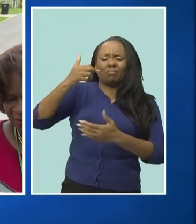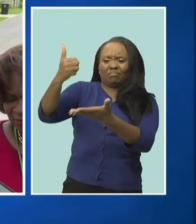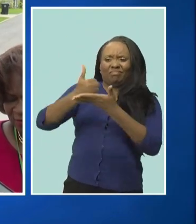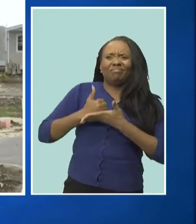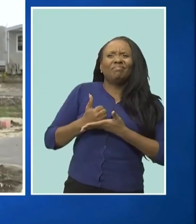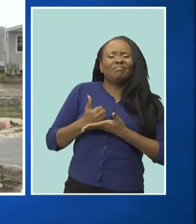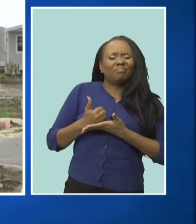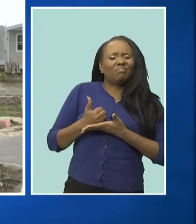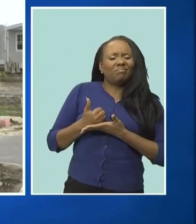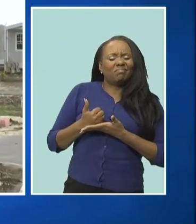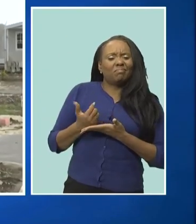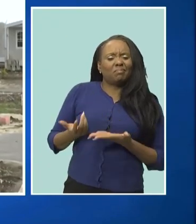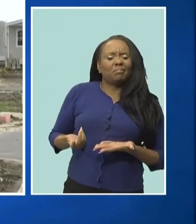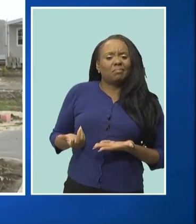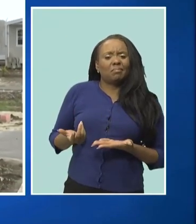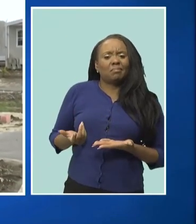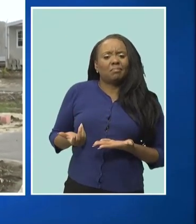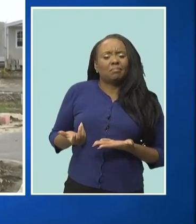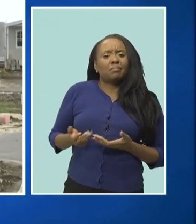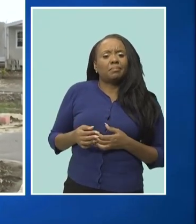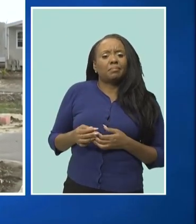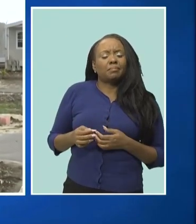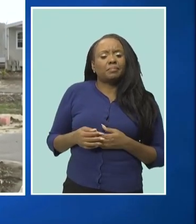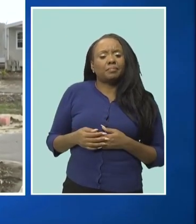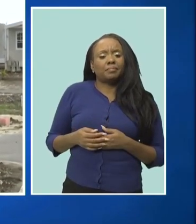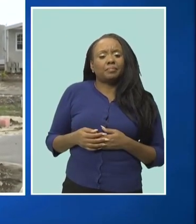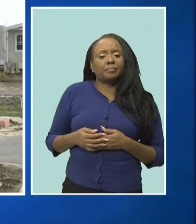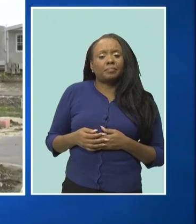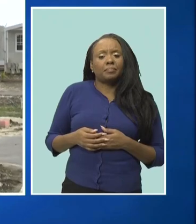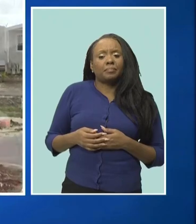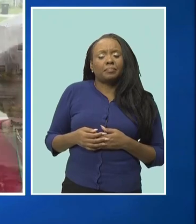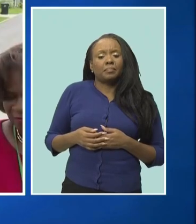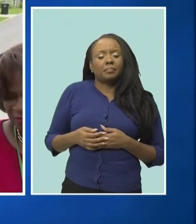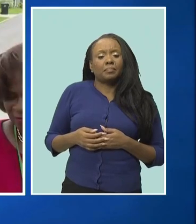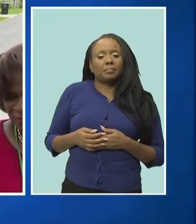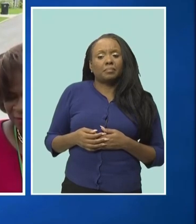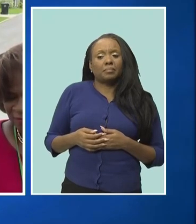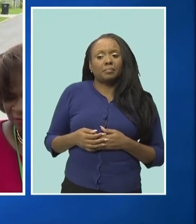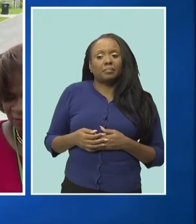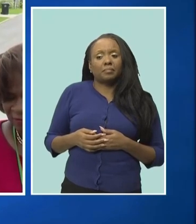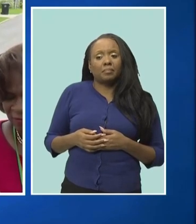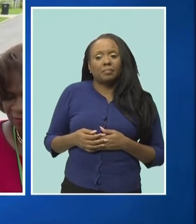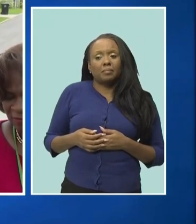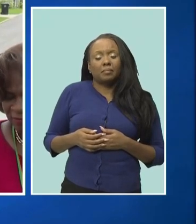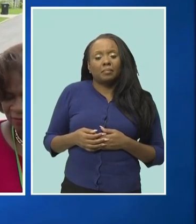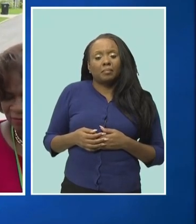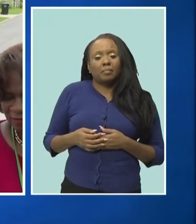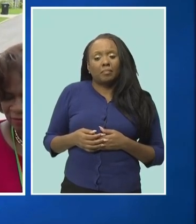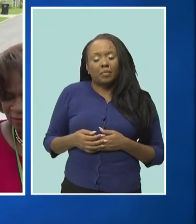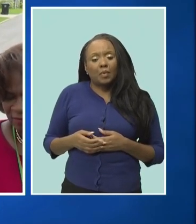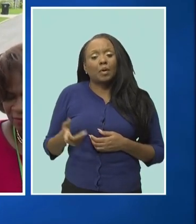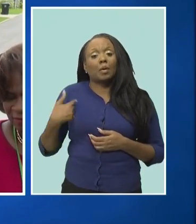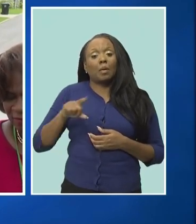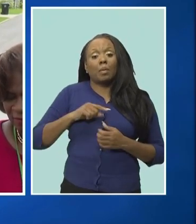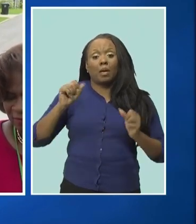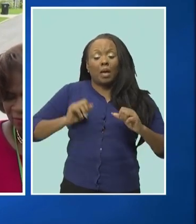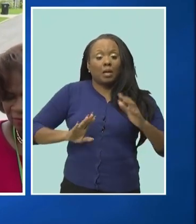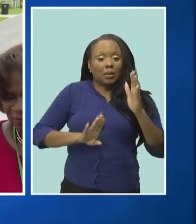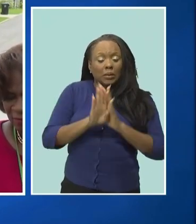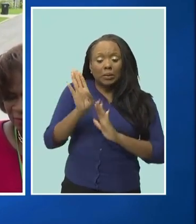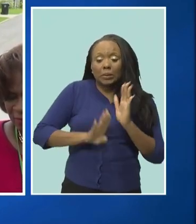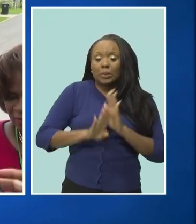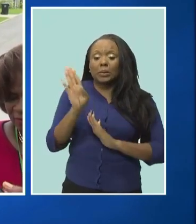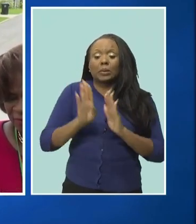measure there that we can then do what we do so well develop it